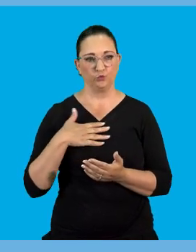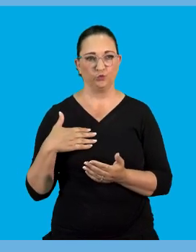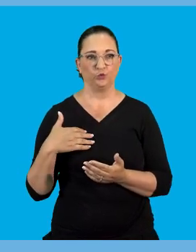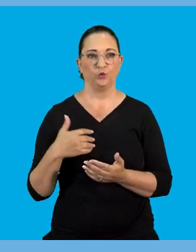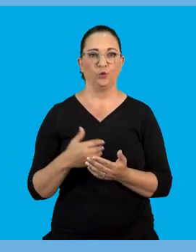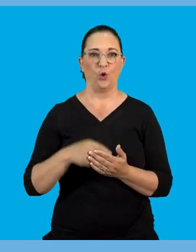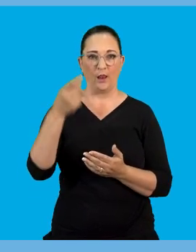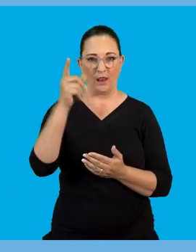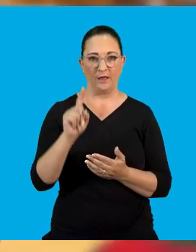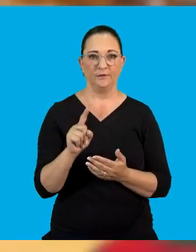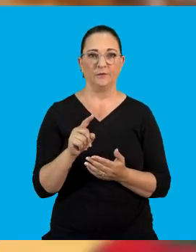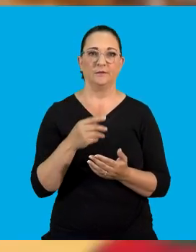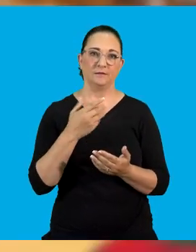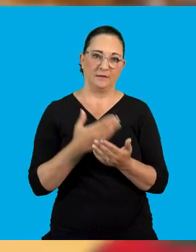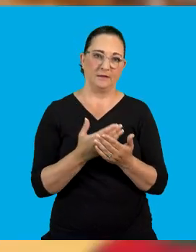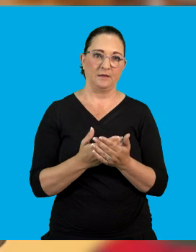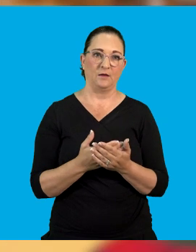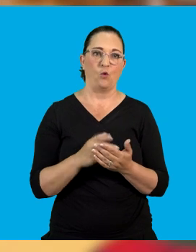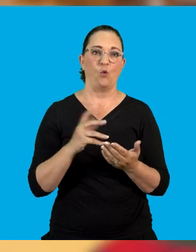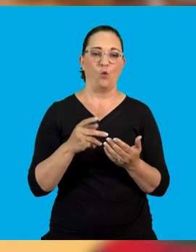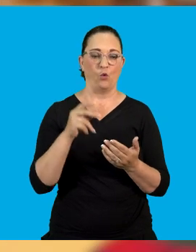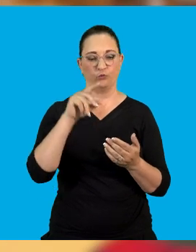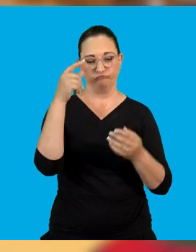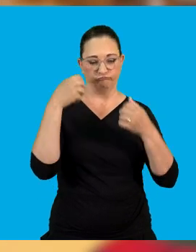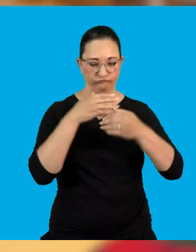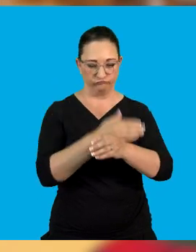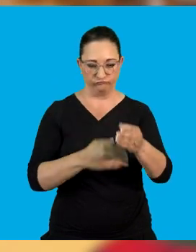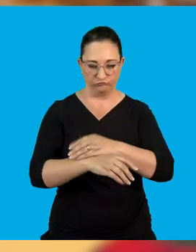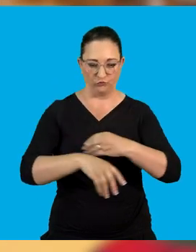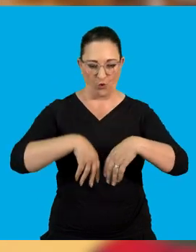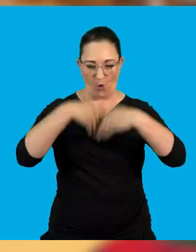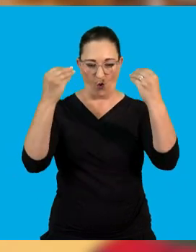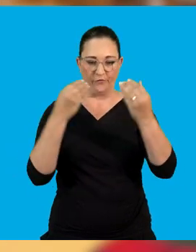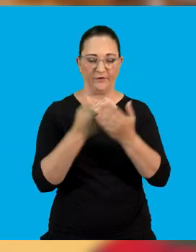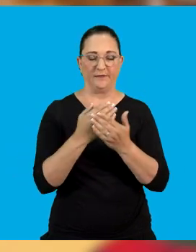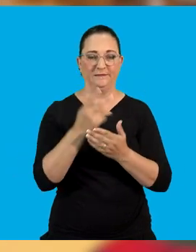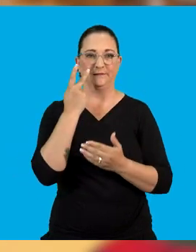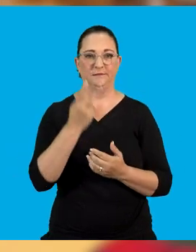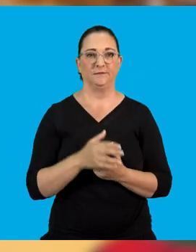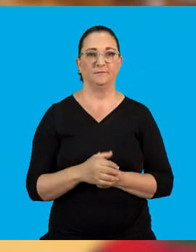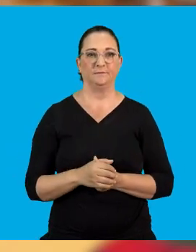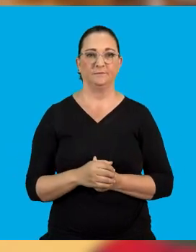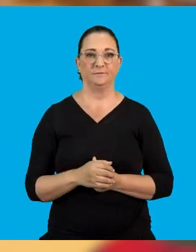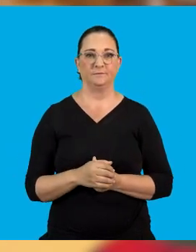discharge. can either talk about the lightning or we can also talk about that spark that we see whenever we're taking off our jersey.